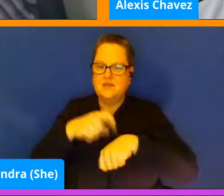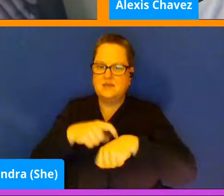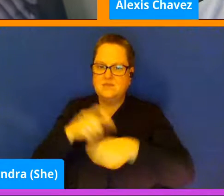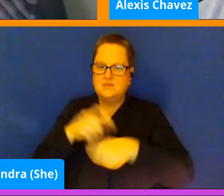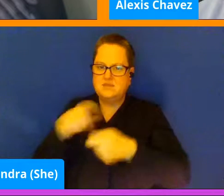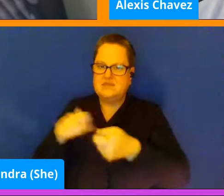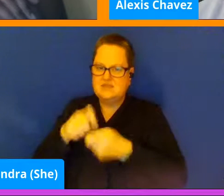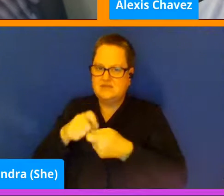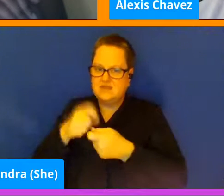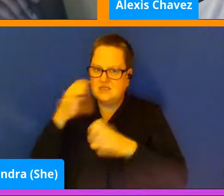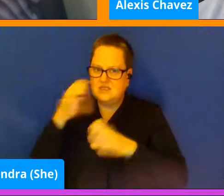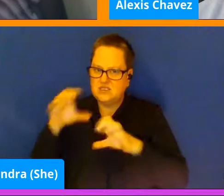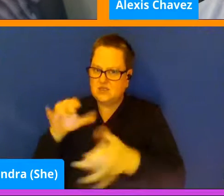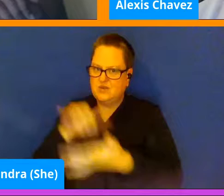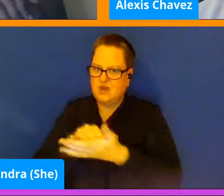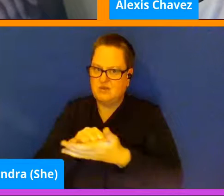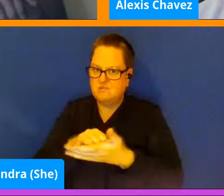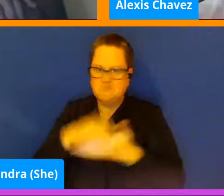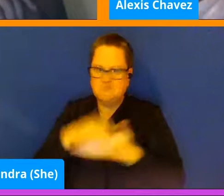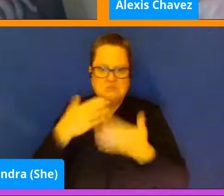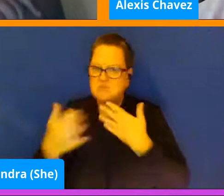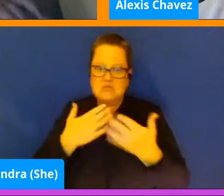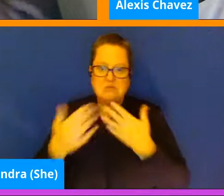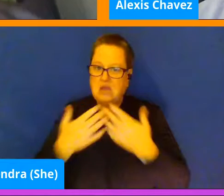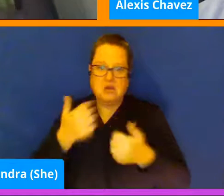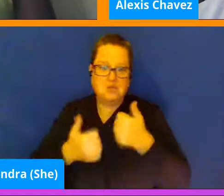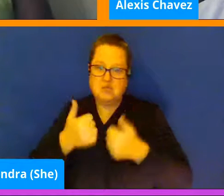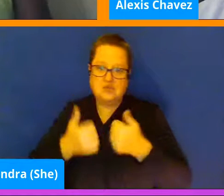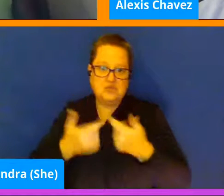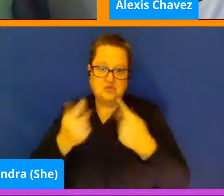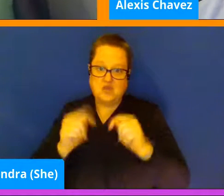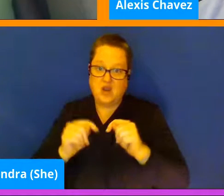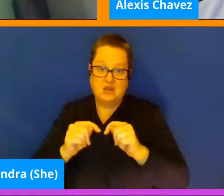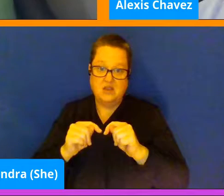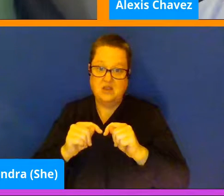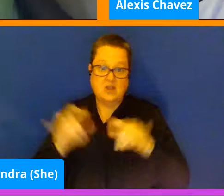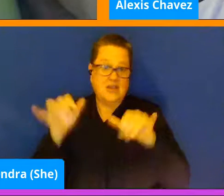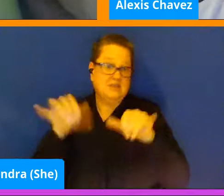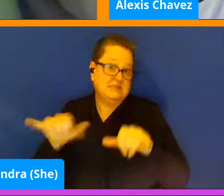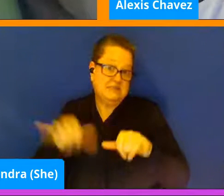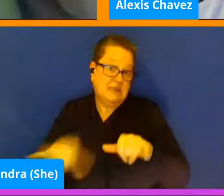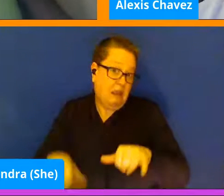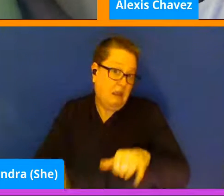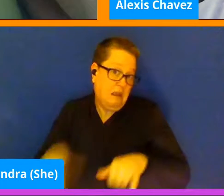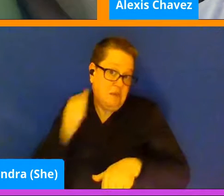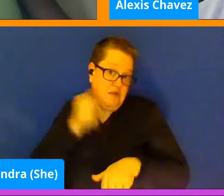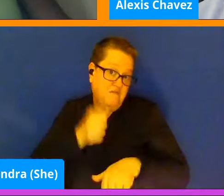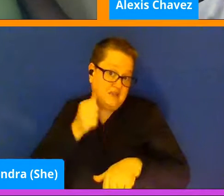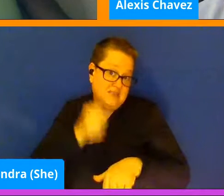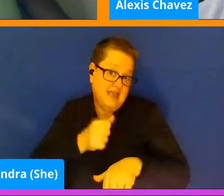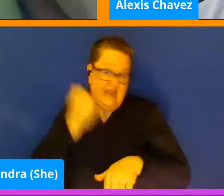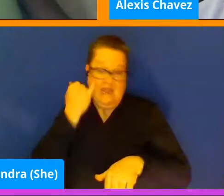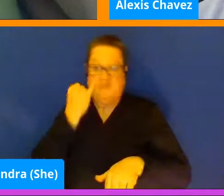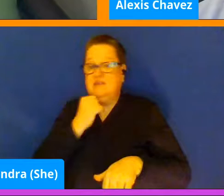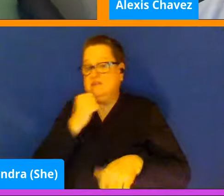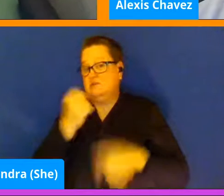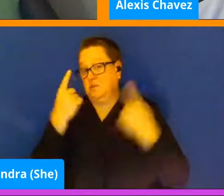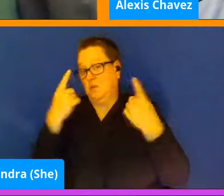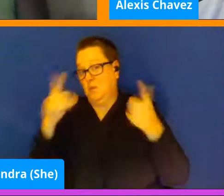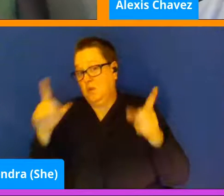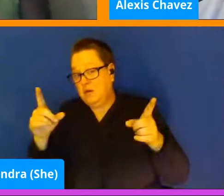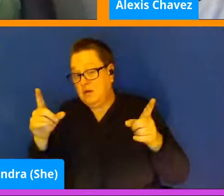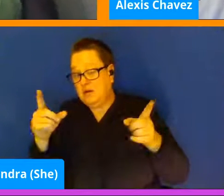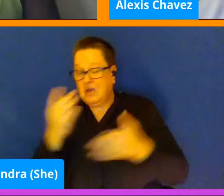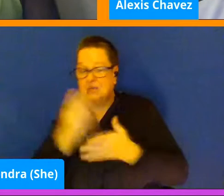It doesn't really matter when you try. You can try the same one every day. If you're not really sure if it works, at some point you